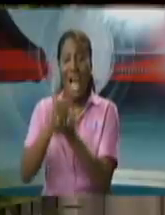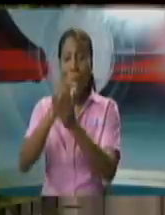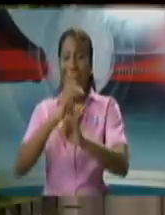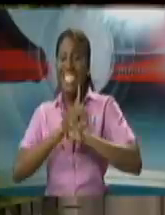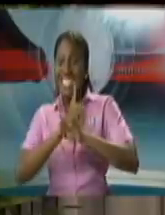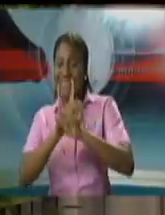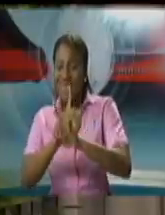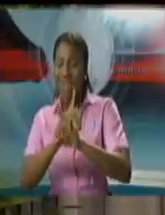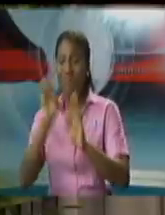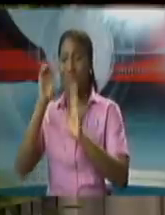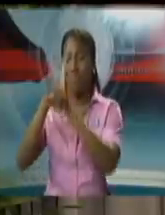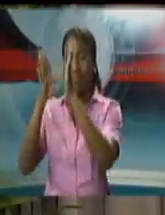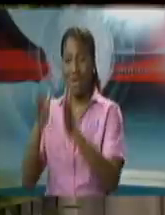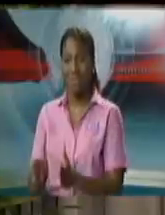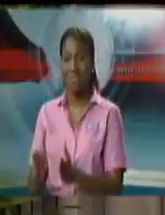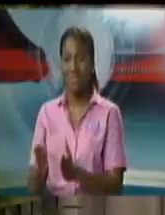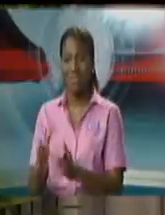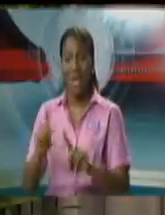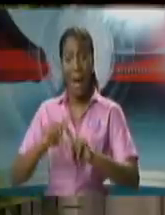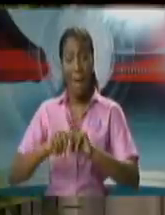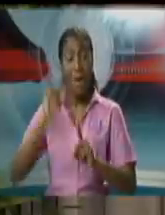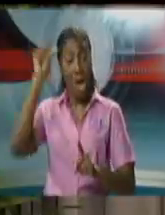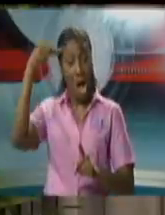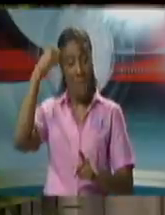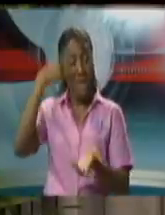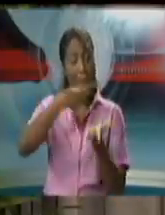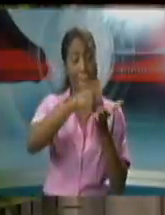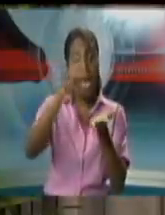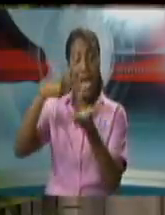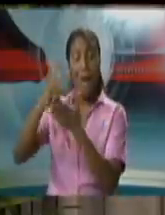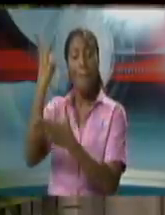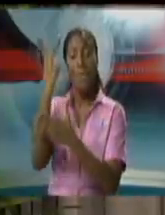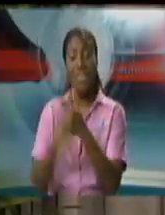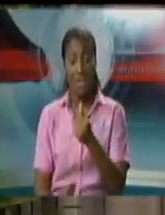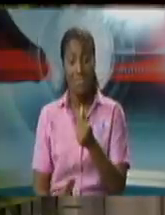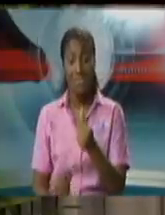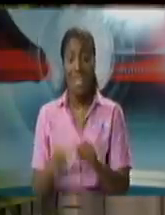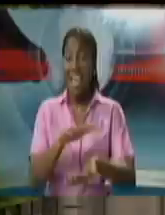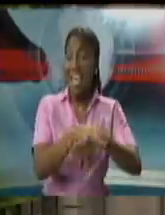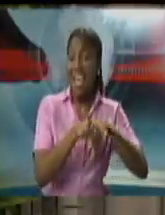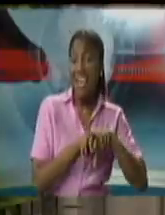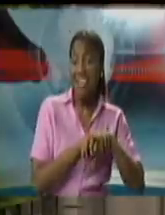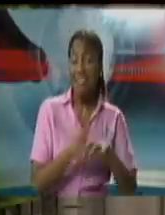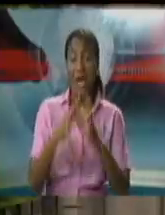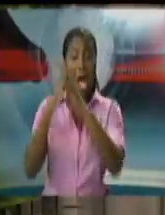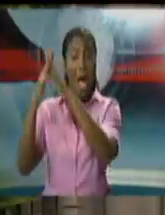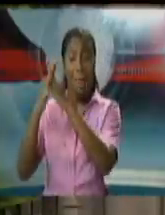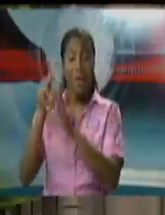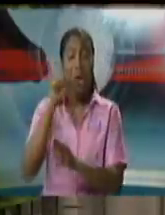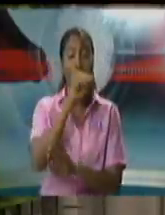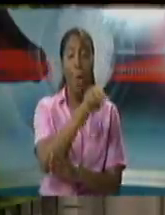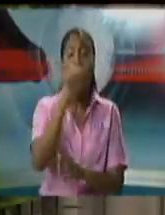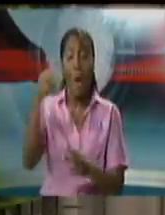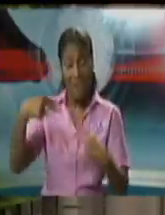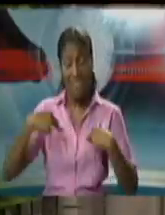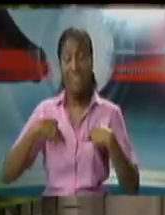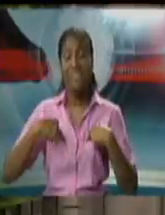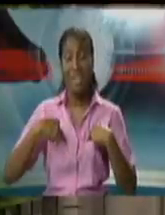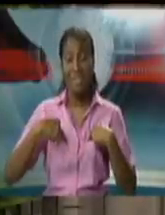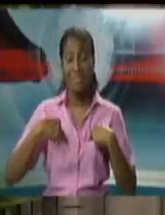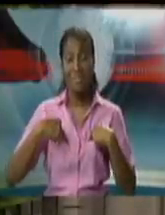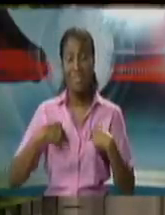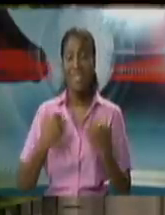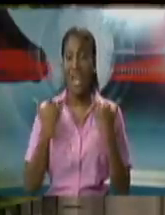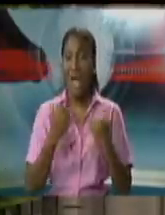paid for by the state this works in a number of countries united kingdom the united states etc etc relative to your second